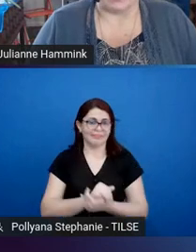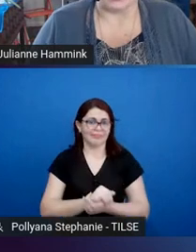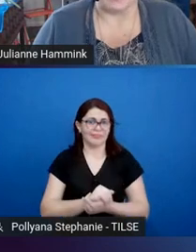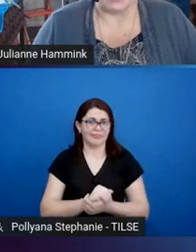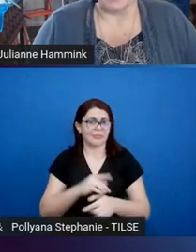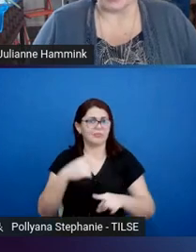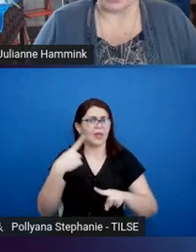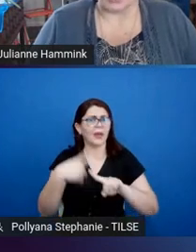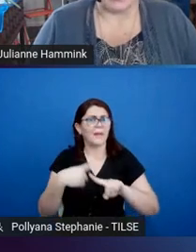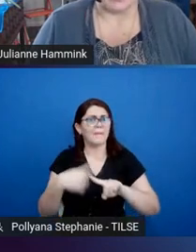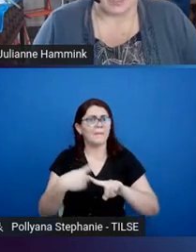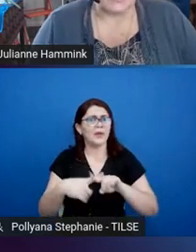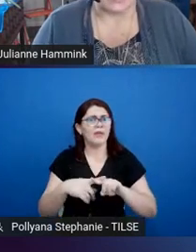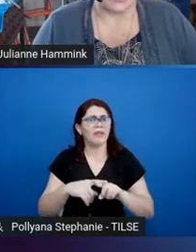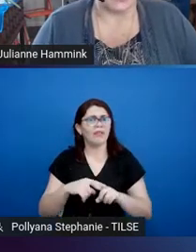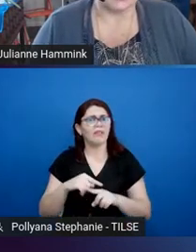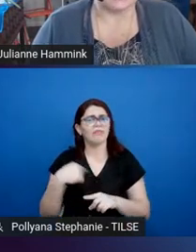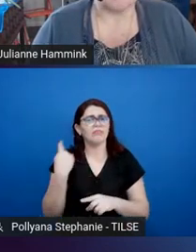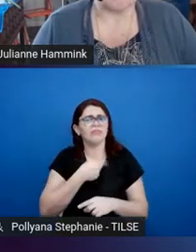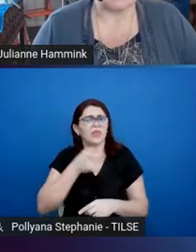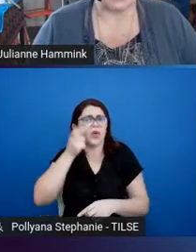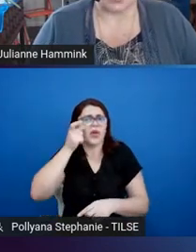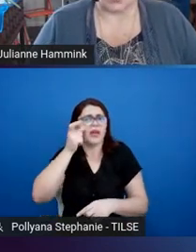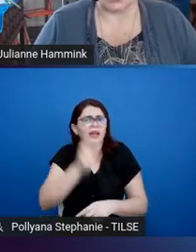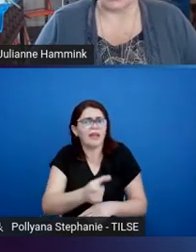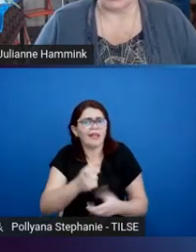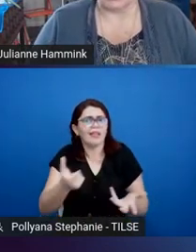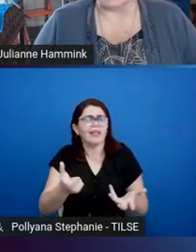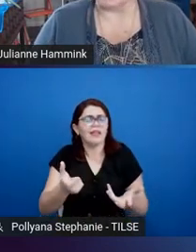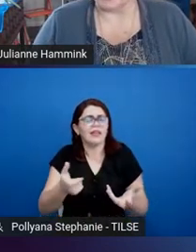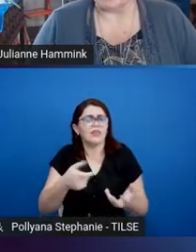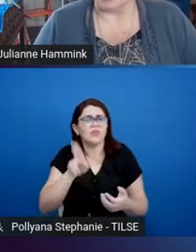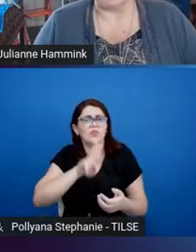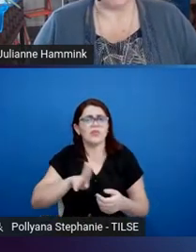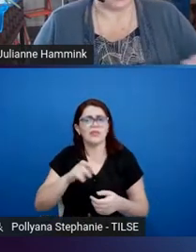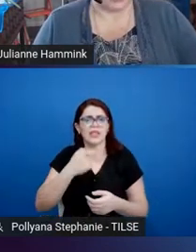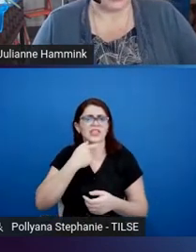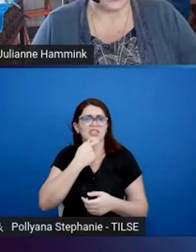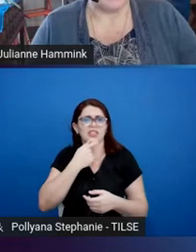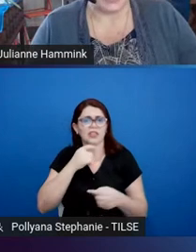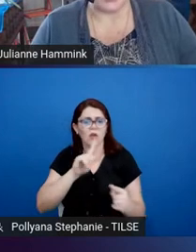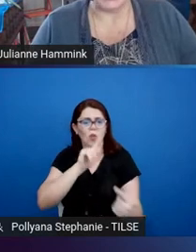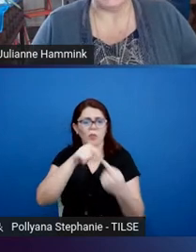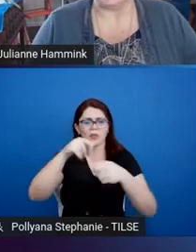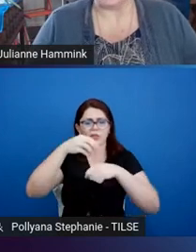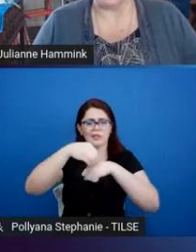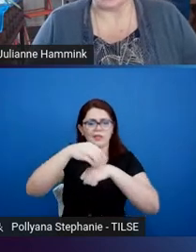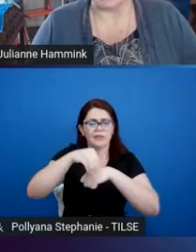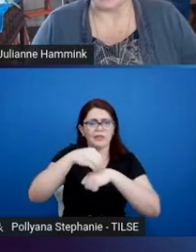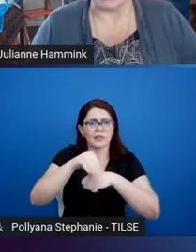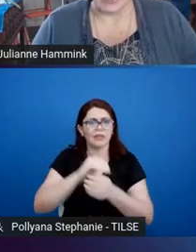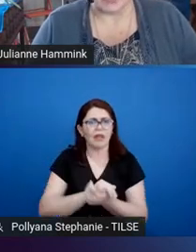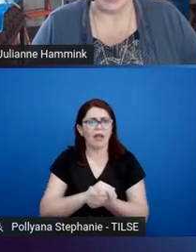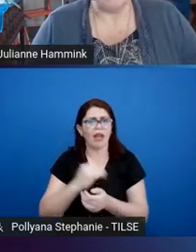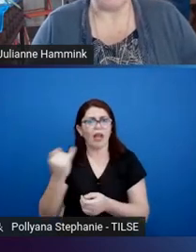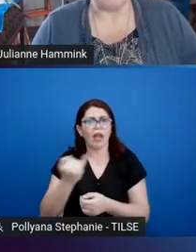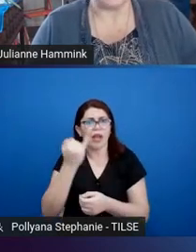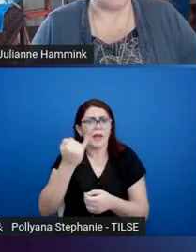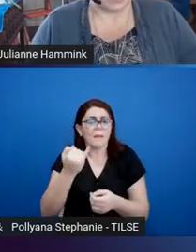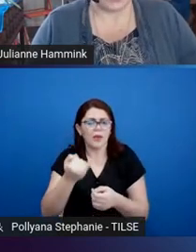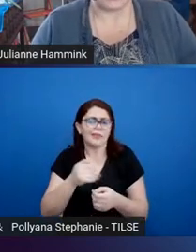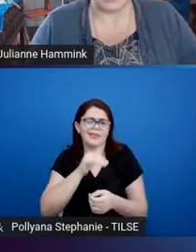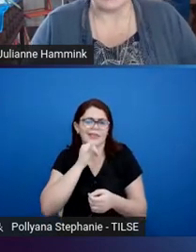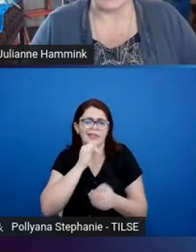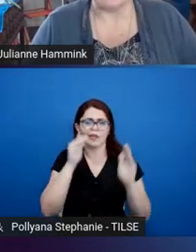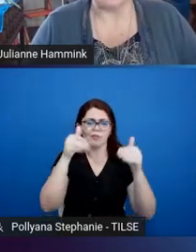English medium instruction in content areas? So it's very important for students who are majoring in a particular area